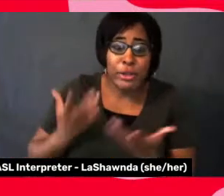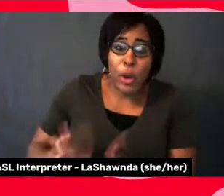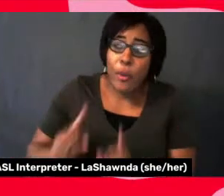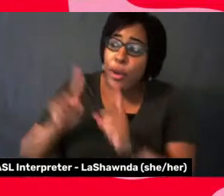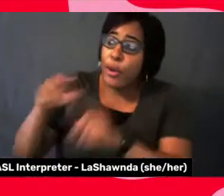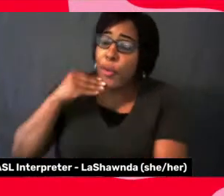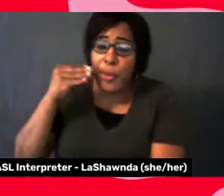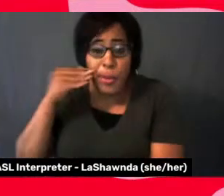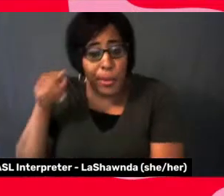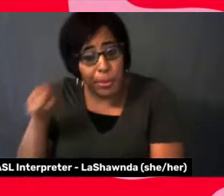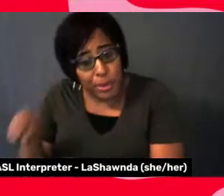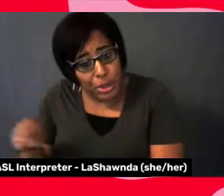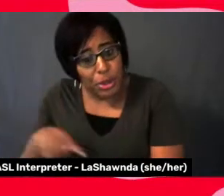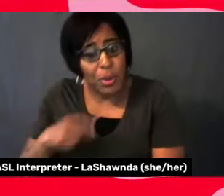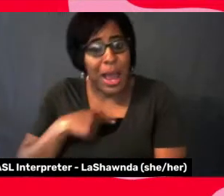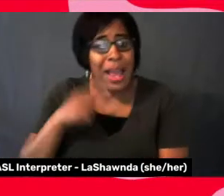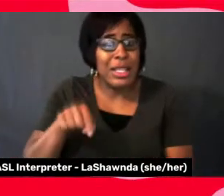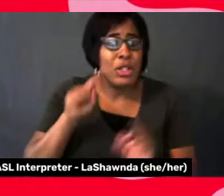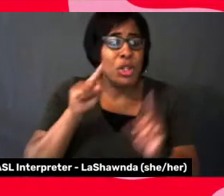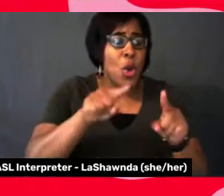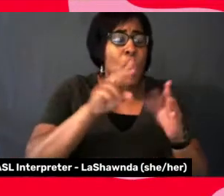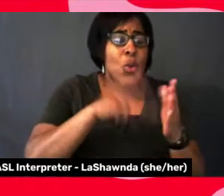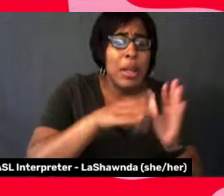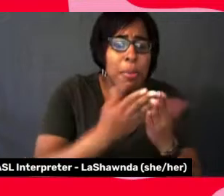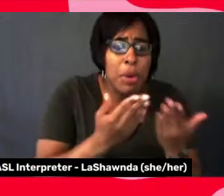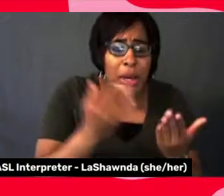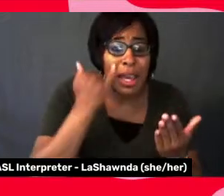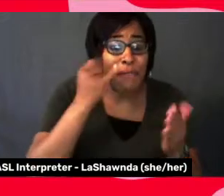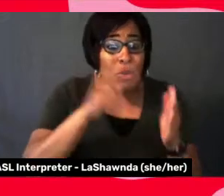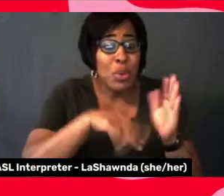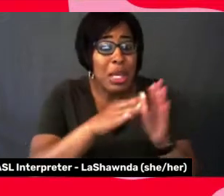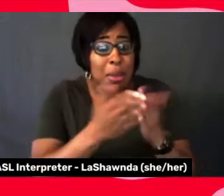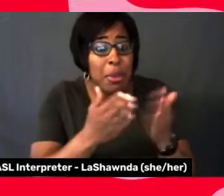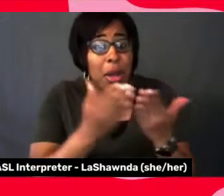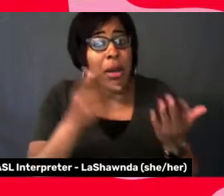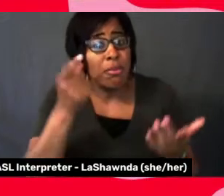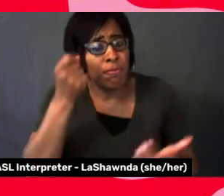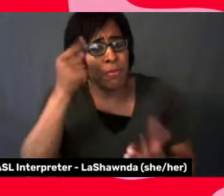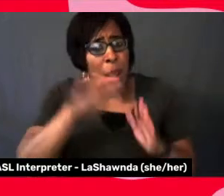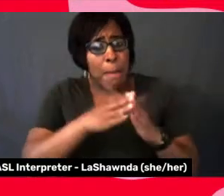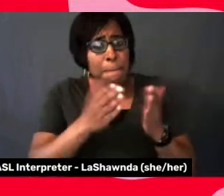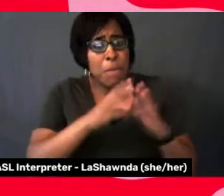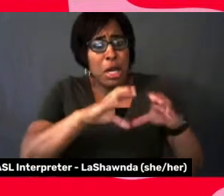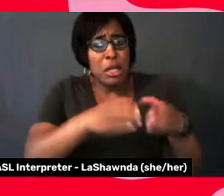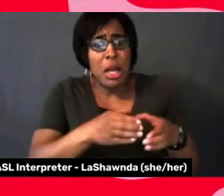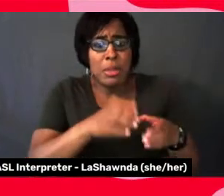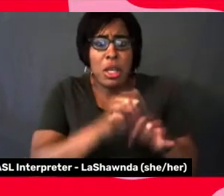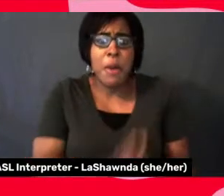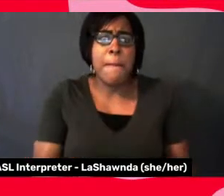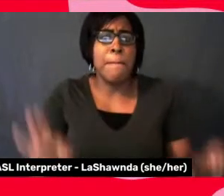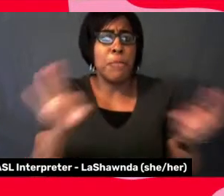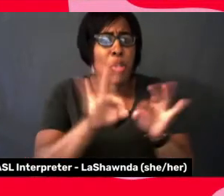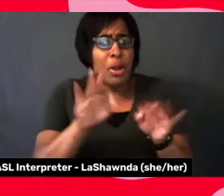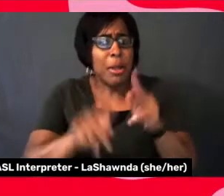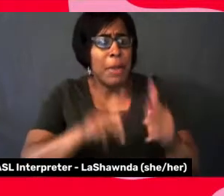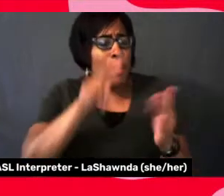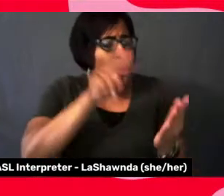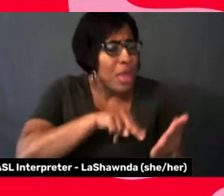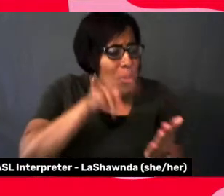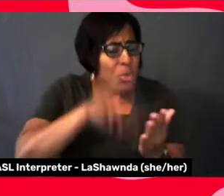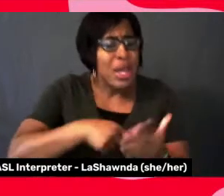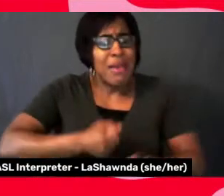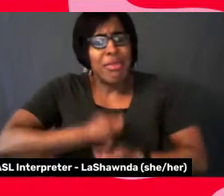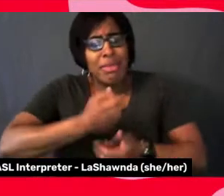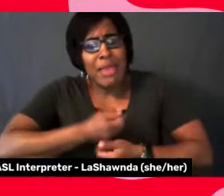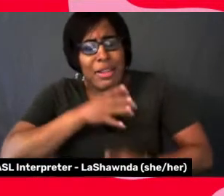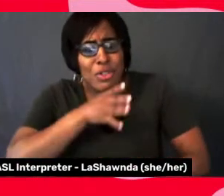this book, you know, book clubs are important where people are starting to talk, read and talk and share. And the last thing I wanted